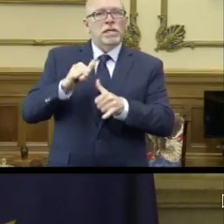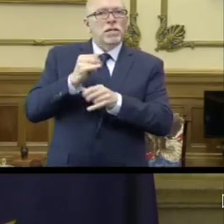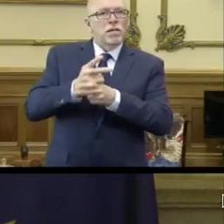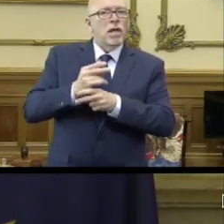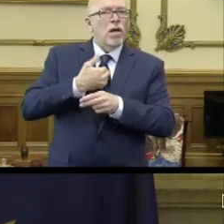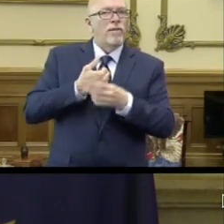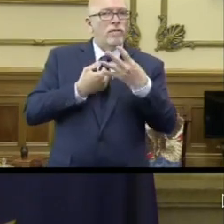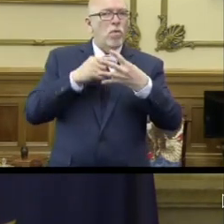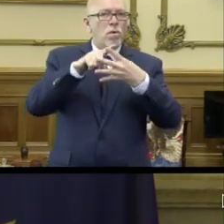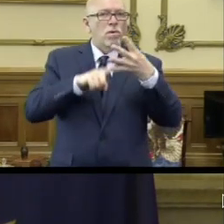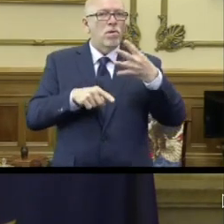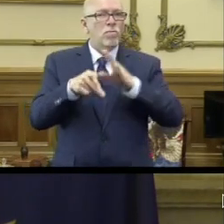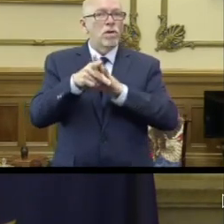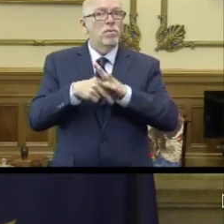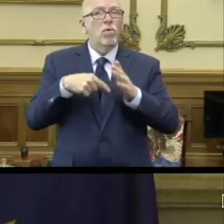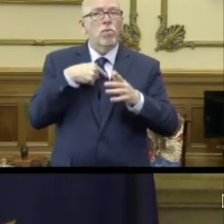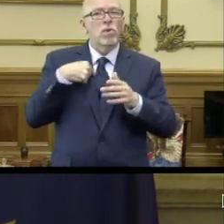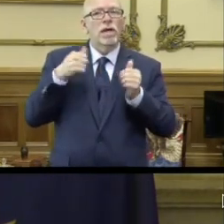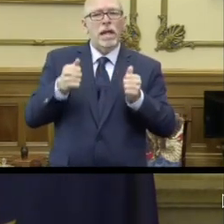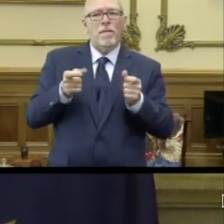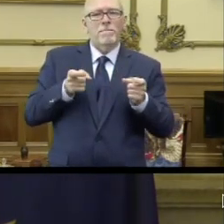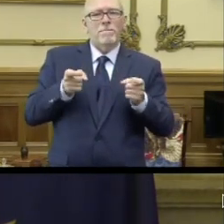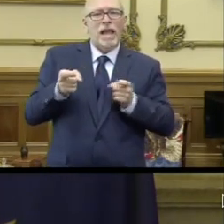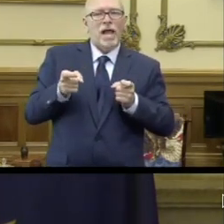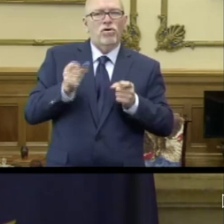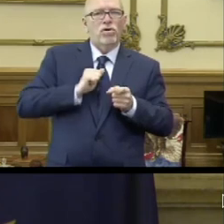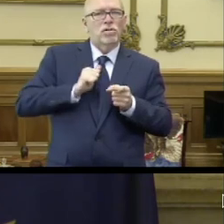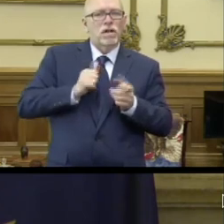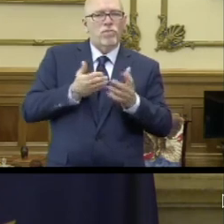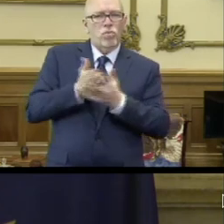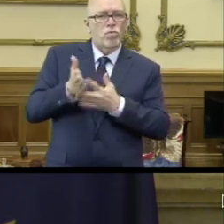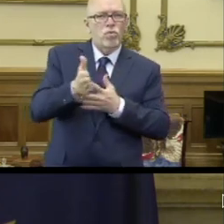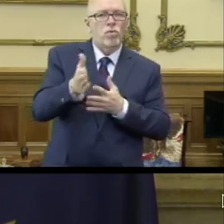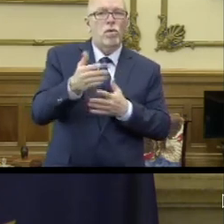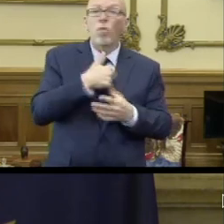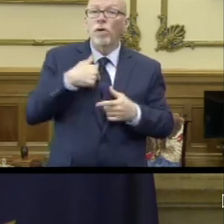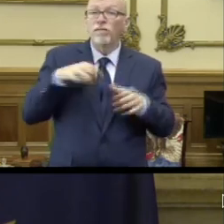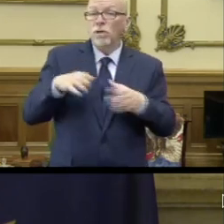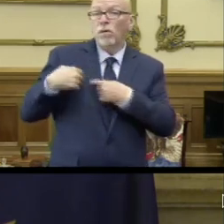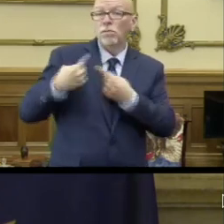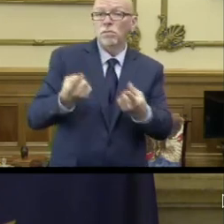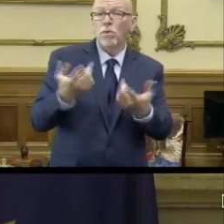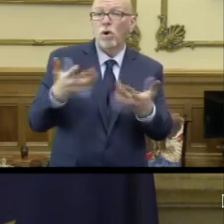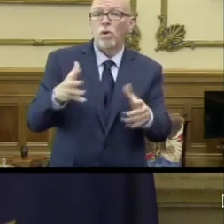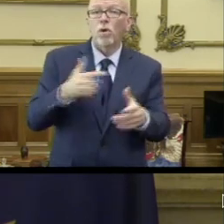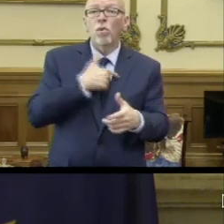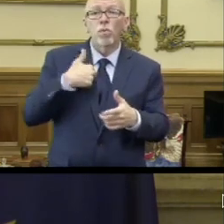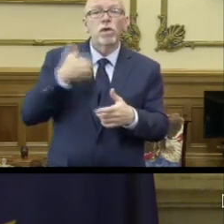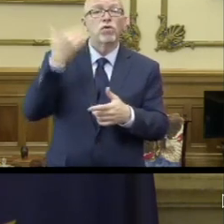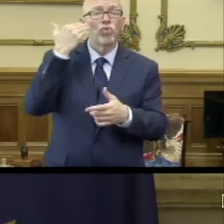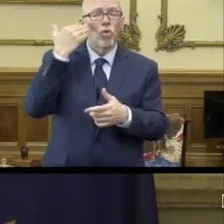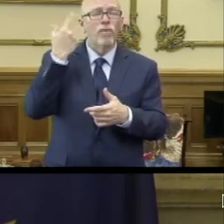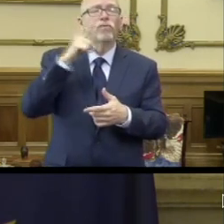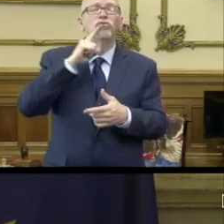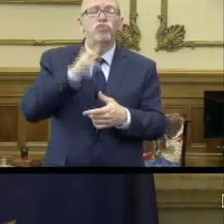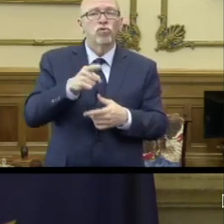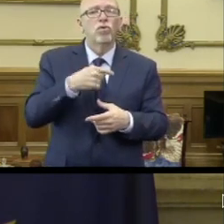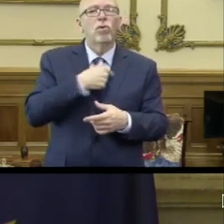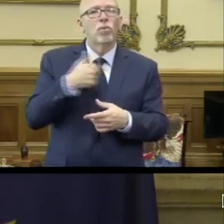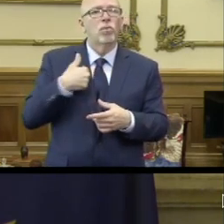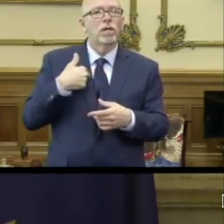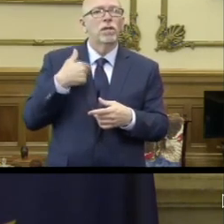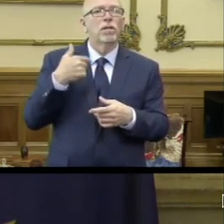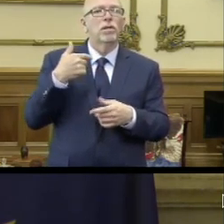principles. As long as we can manage our way through this, which we have done, we know facts certain, we have